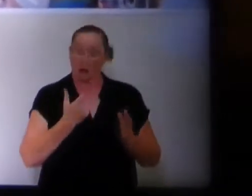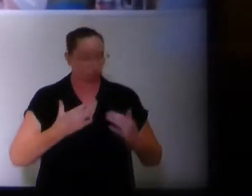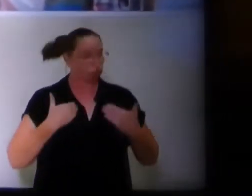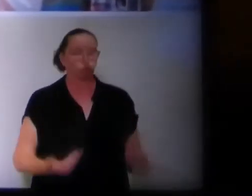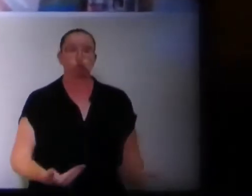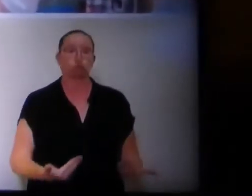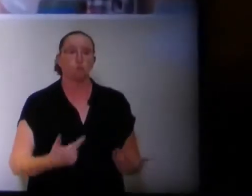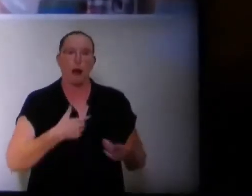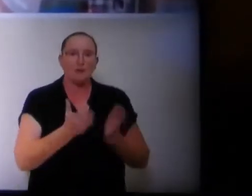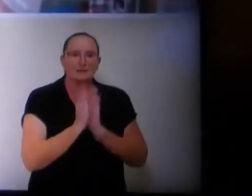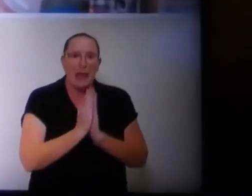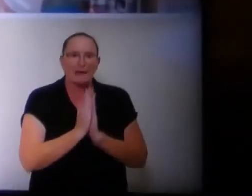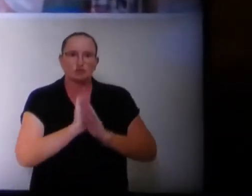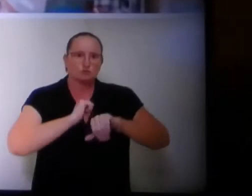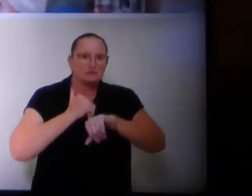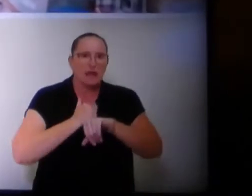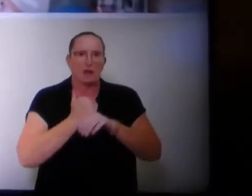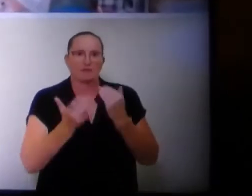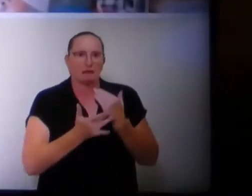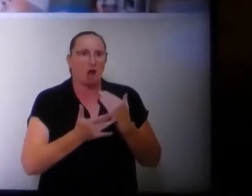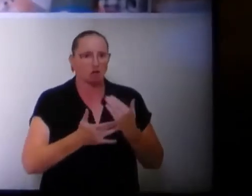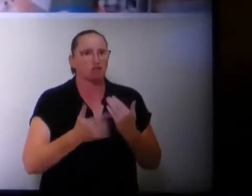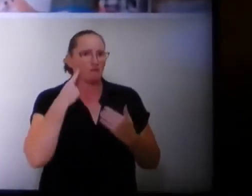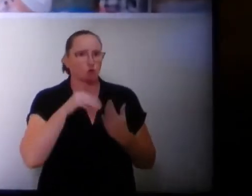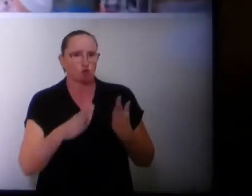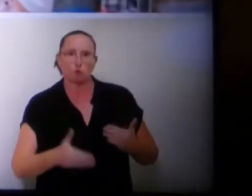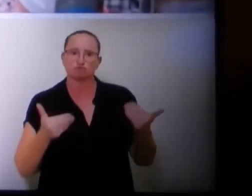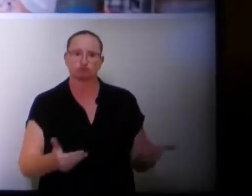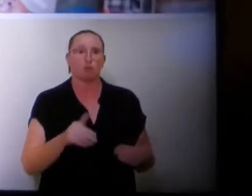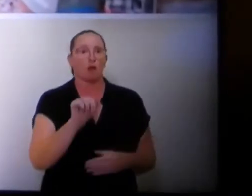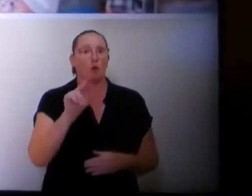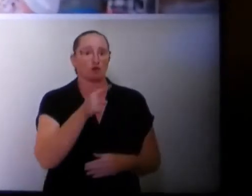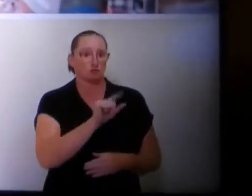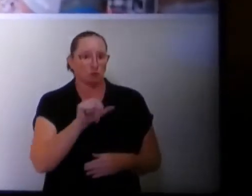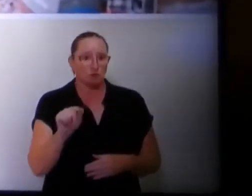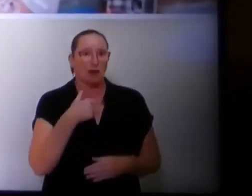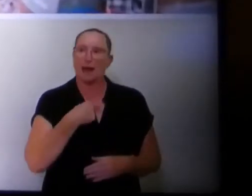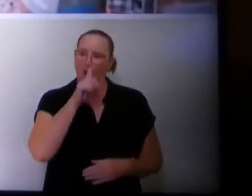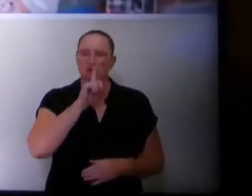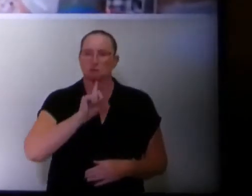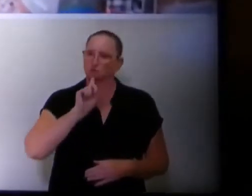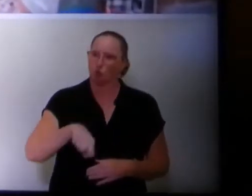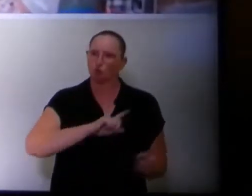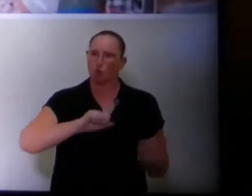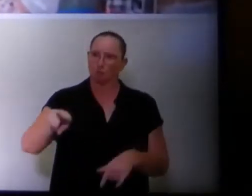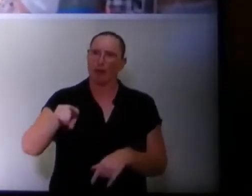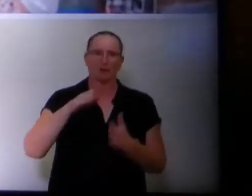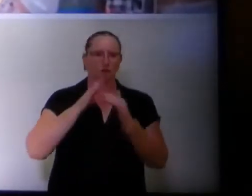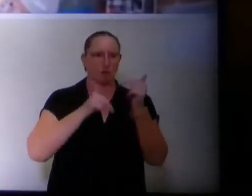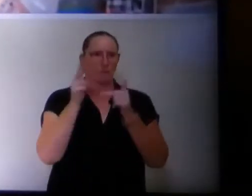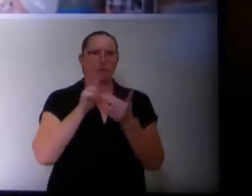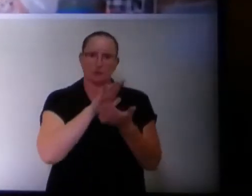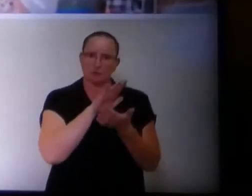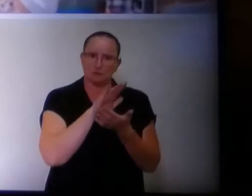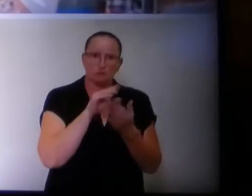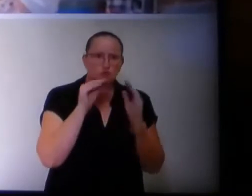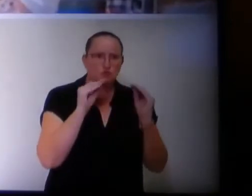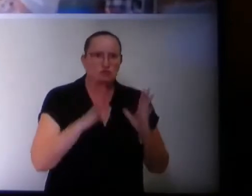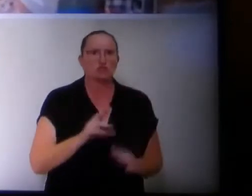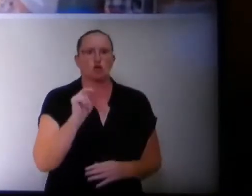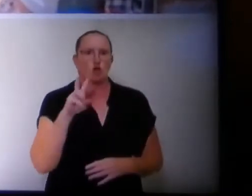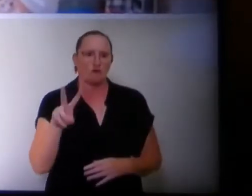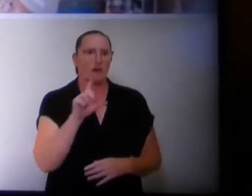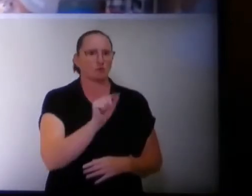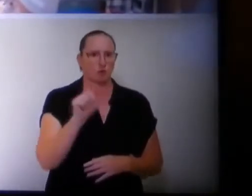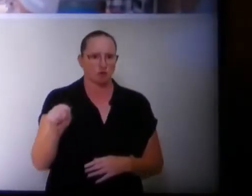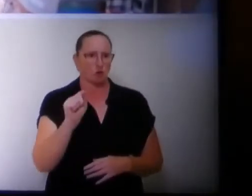prepare and deploy technology for students. I did. August of 2020, I was directed to go back to the building to teach. I did. November 2020, I was told to